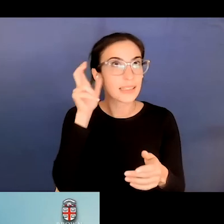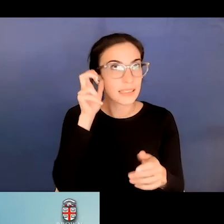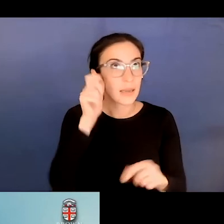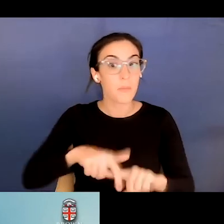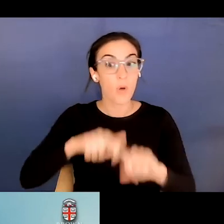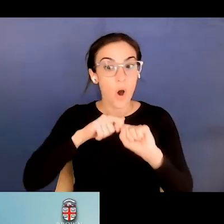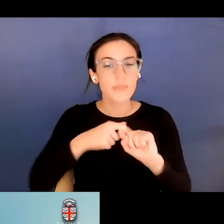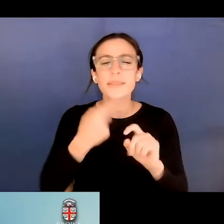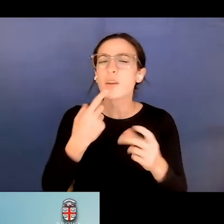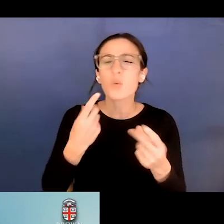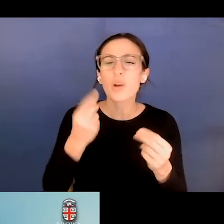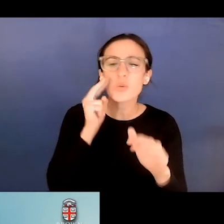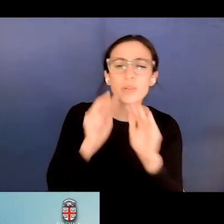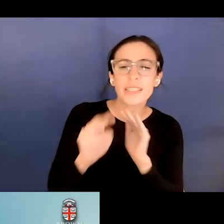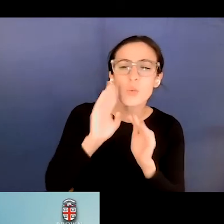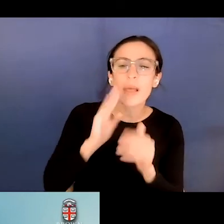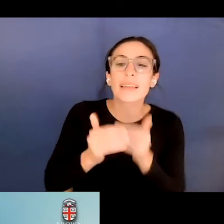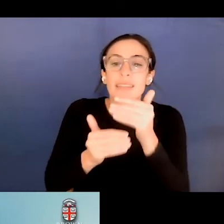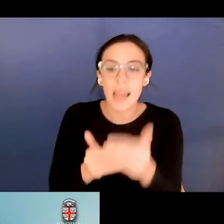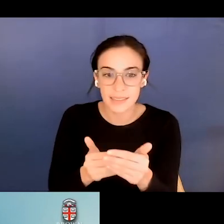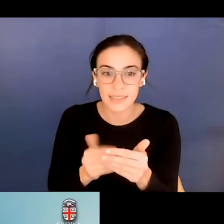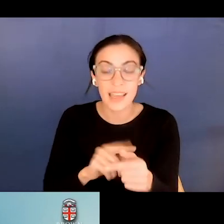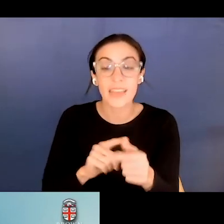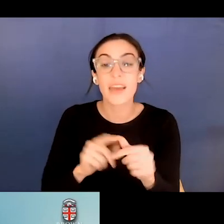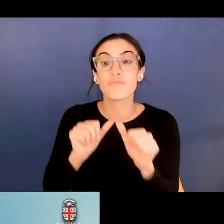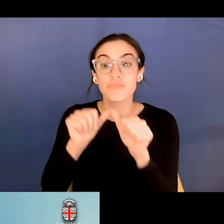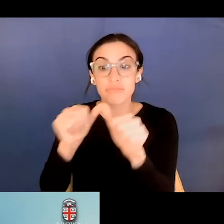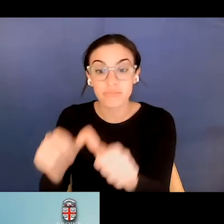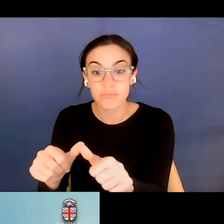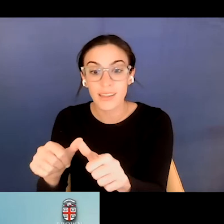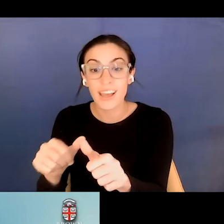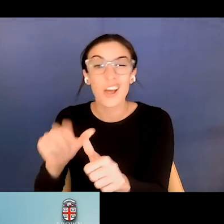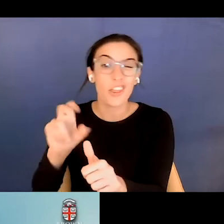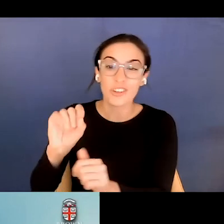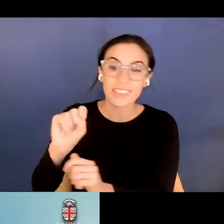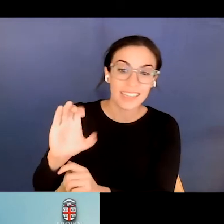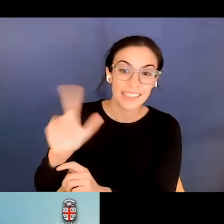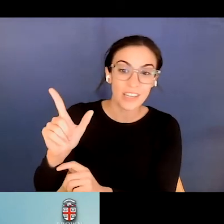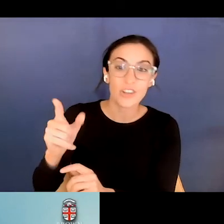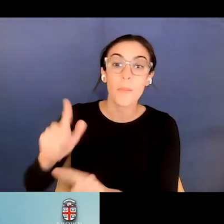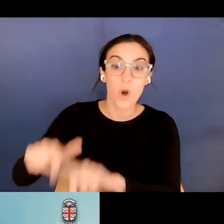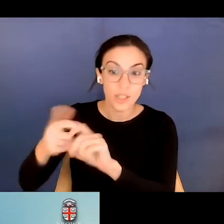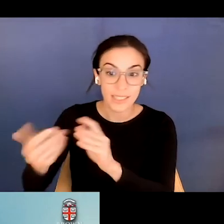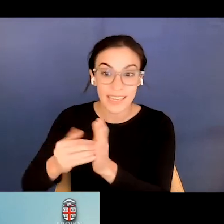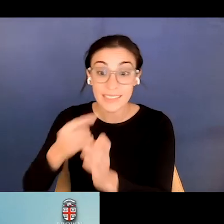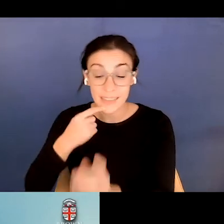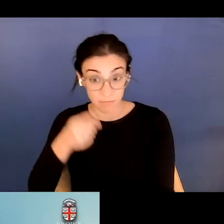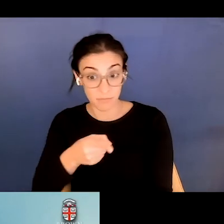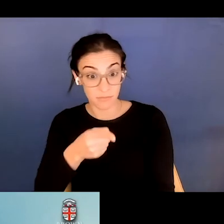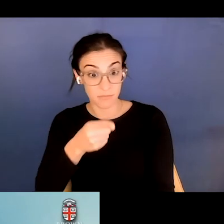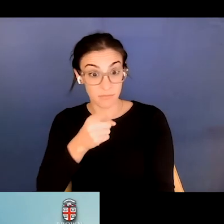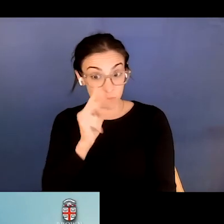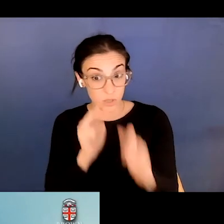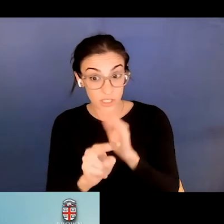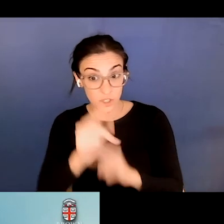30 seconds later, you stop it and say, were your prediction is correct? Did you, did you, um, did, did what you think would